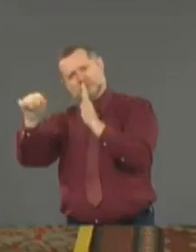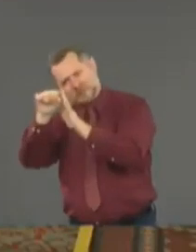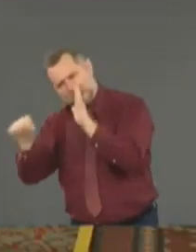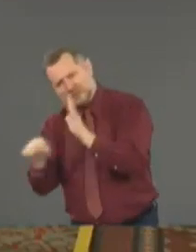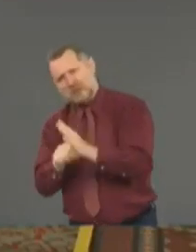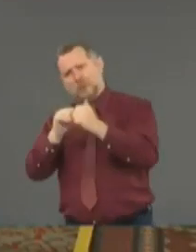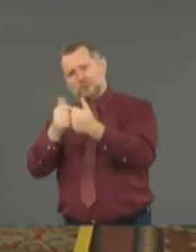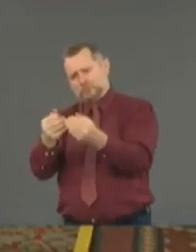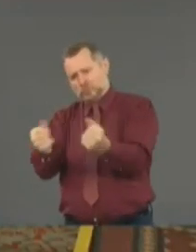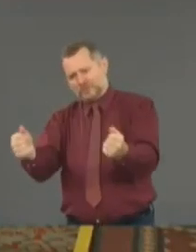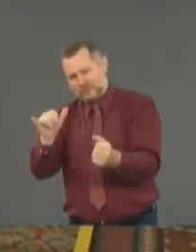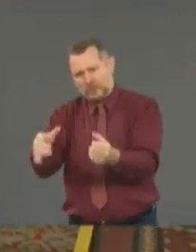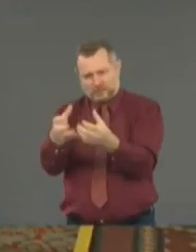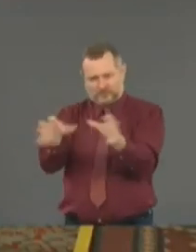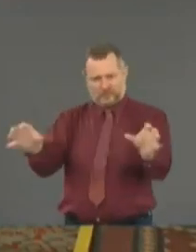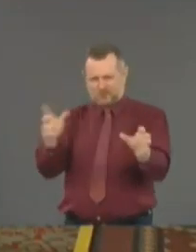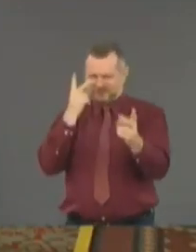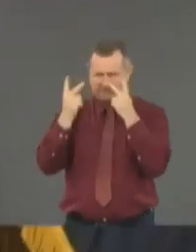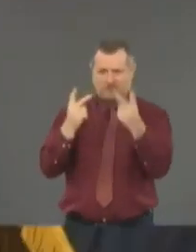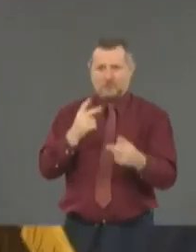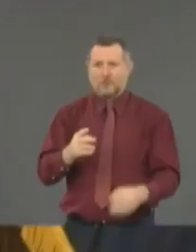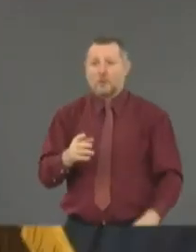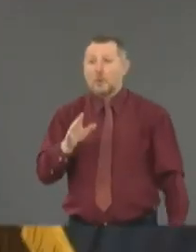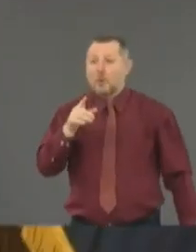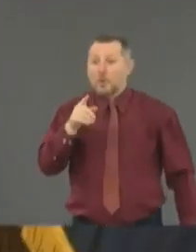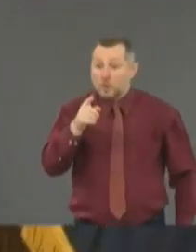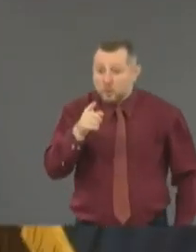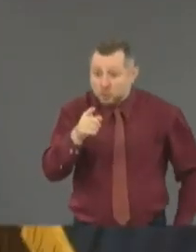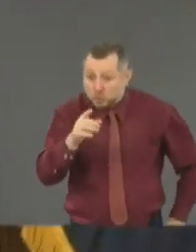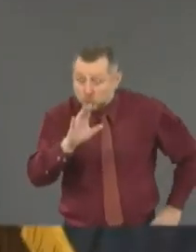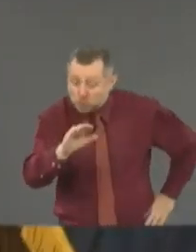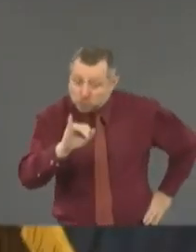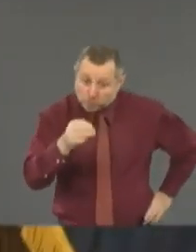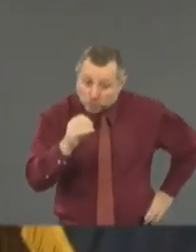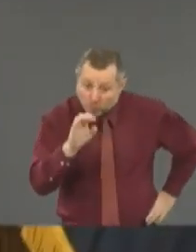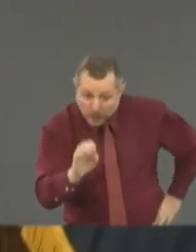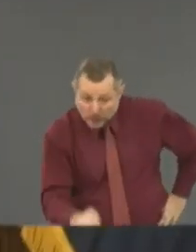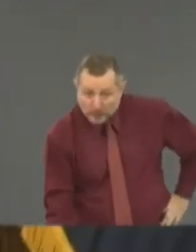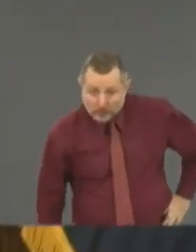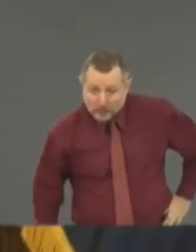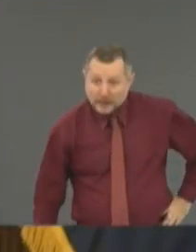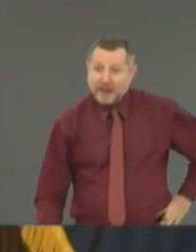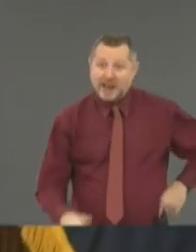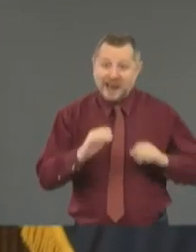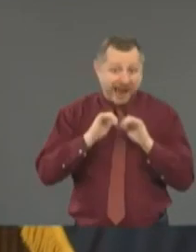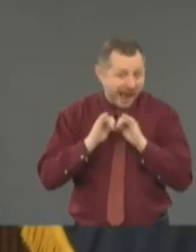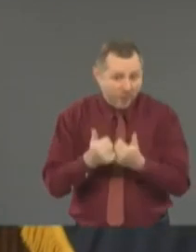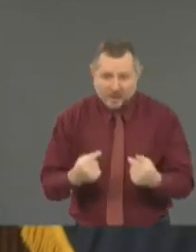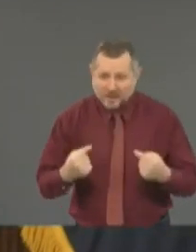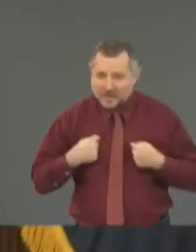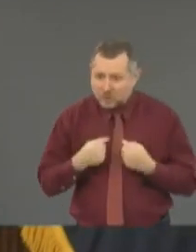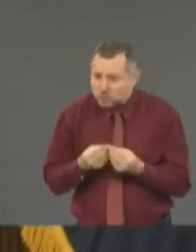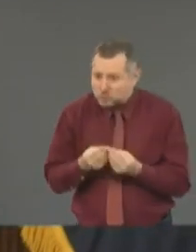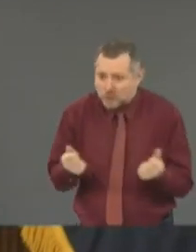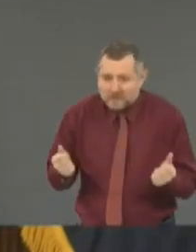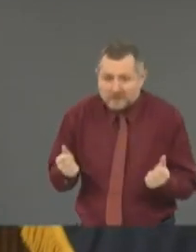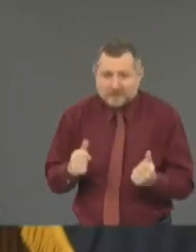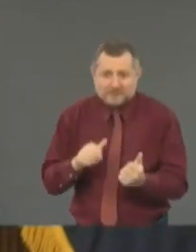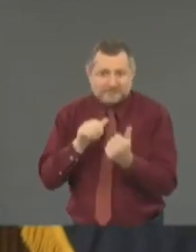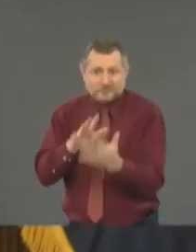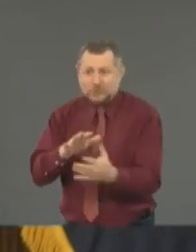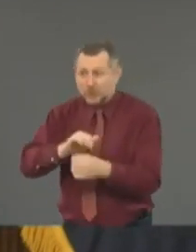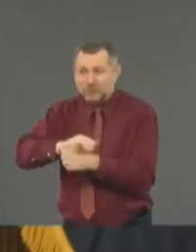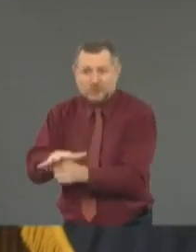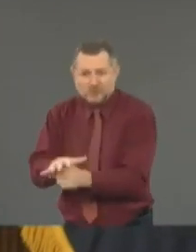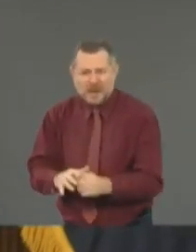divide that you're seeing? Joe, how did we, how do I divide, how did I deal with COVID? By the way, how did I deal with the issue of marriage